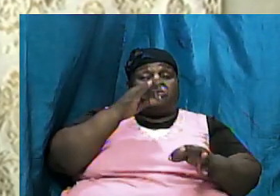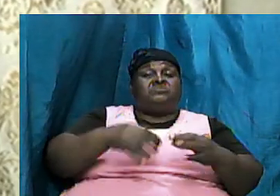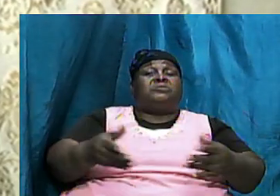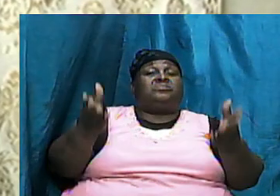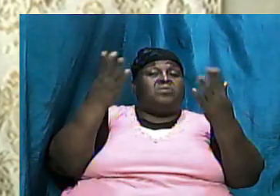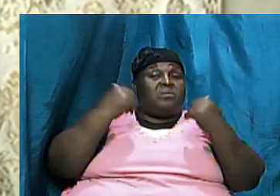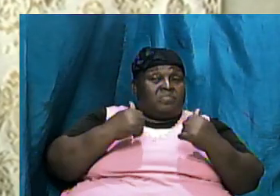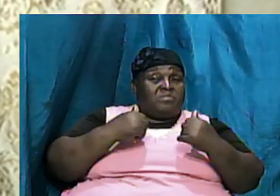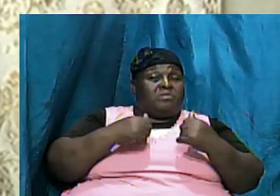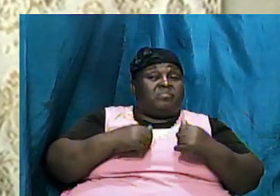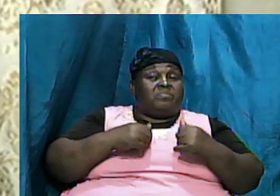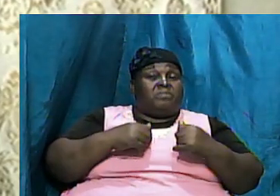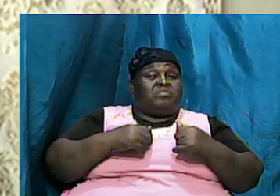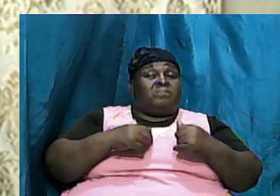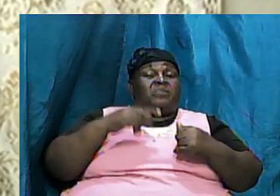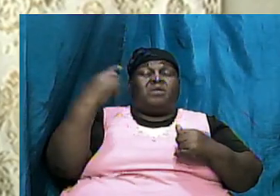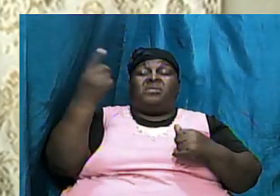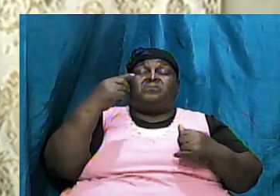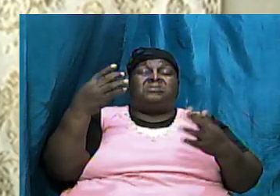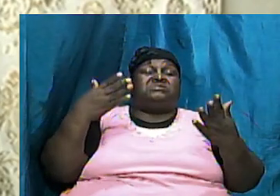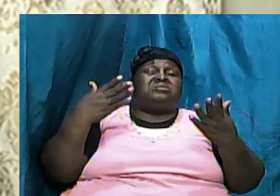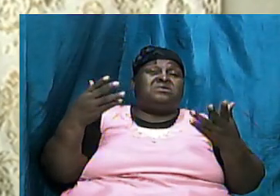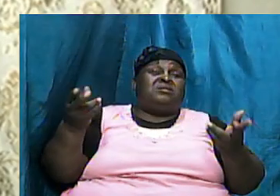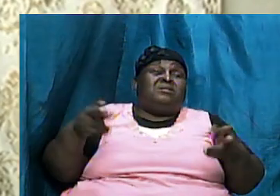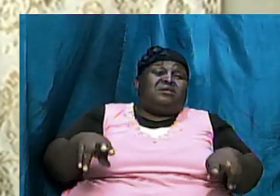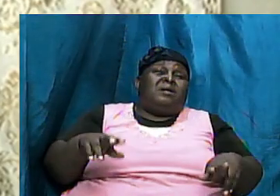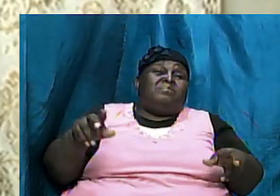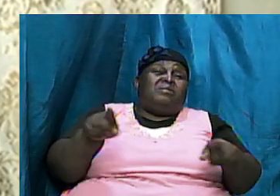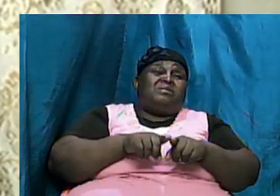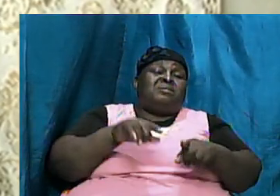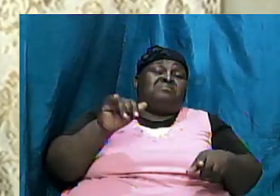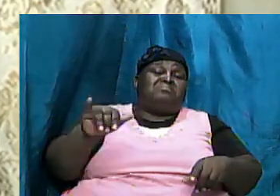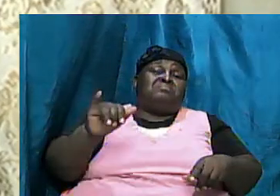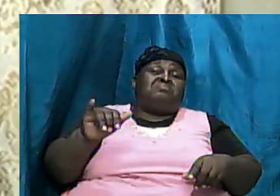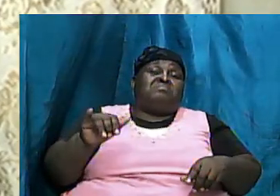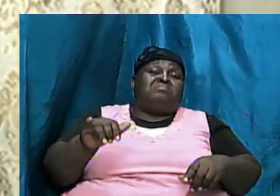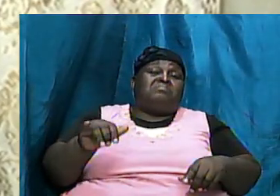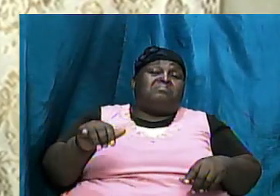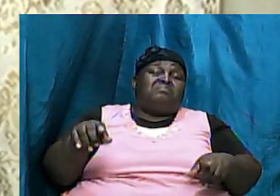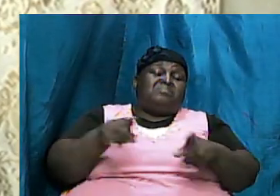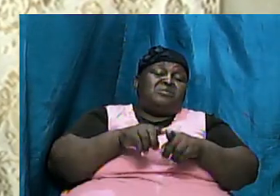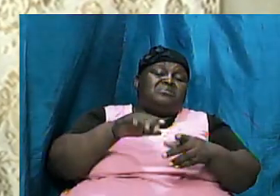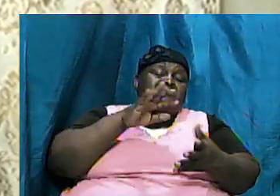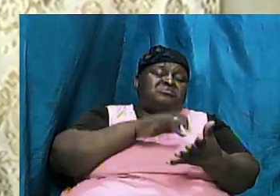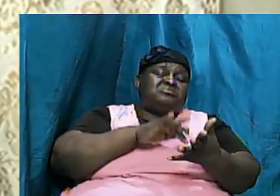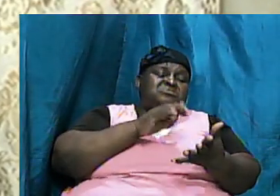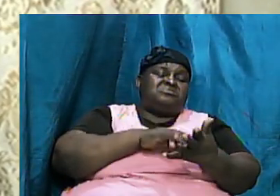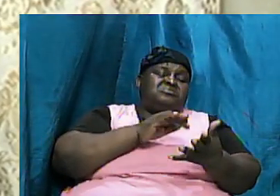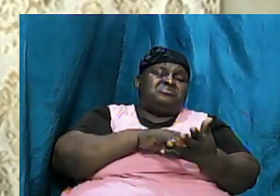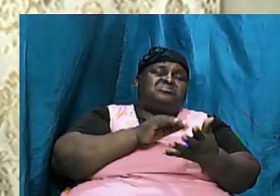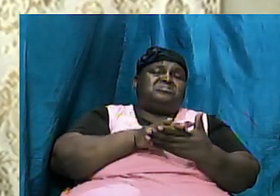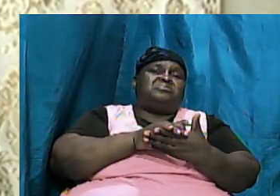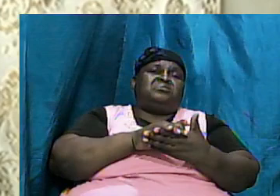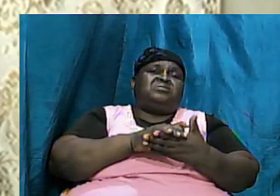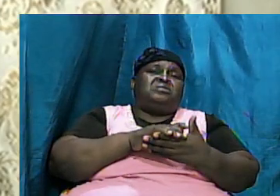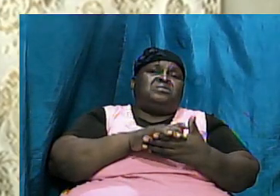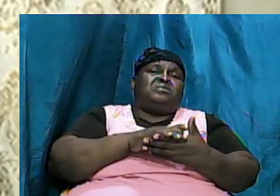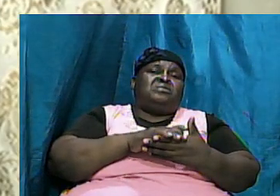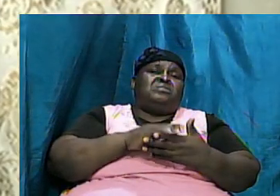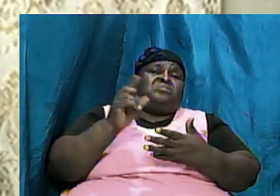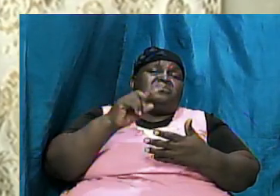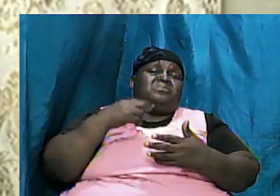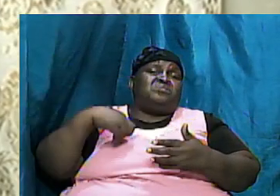always happened like that so as we survey pick up the lessons along the way and we are seeing